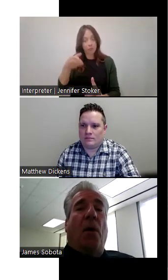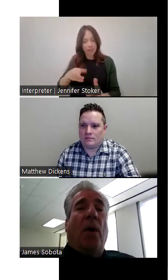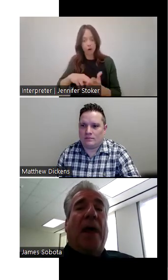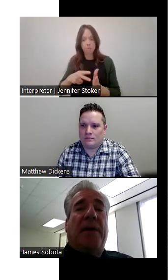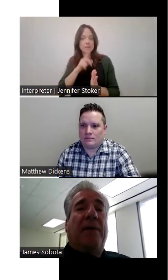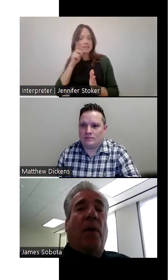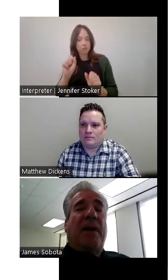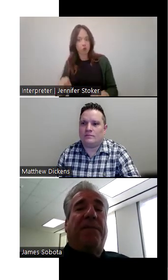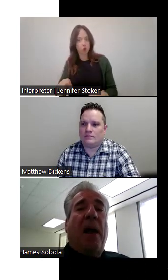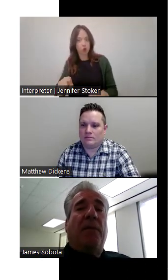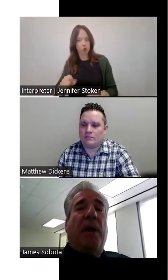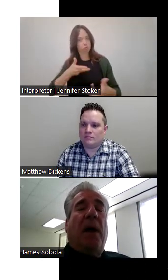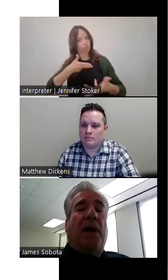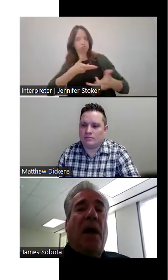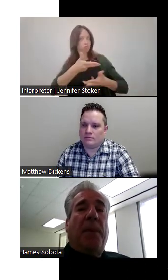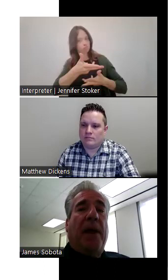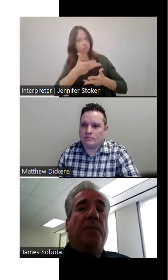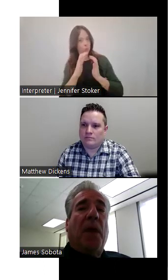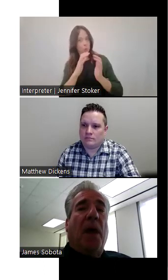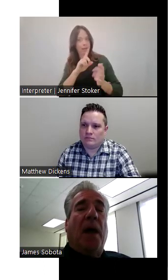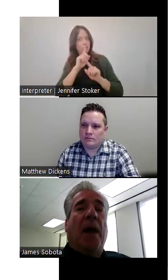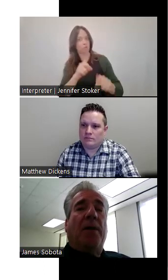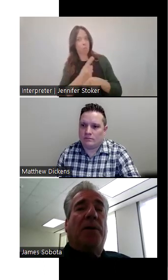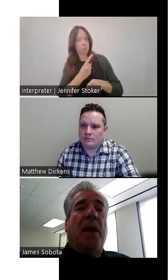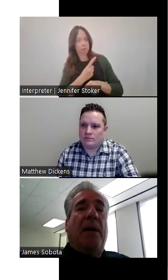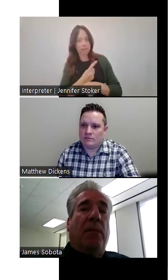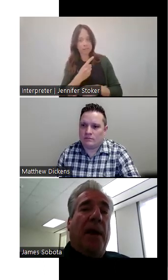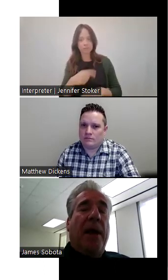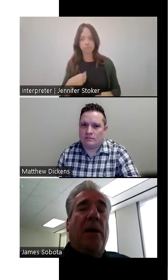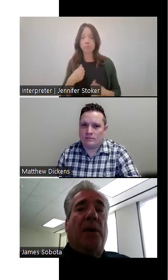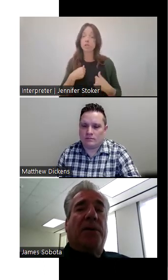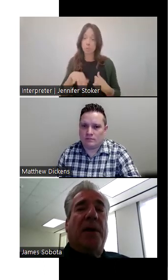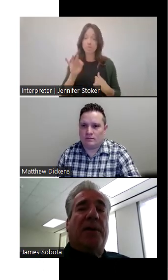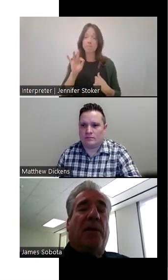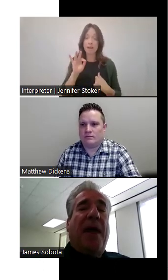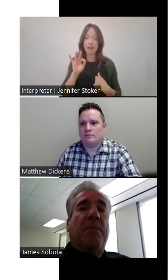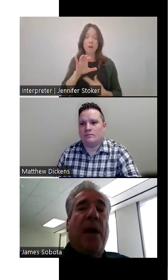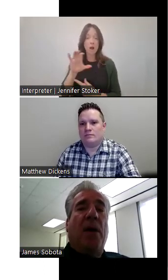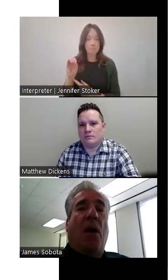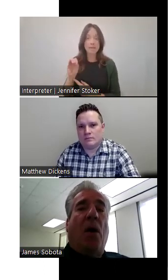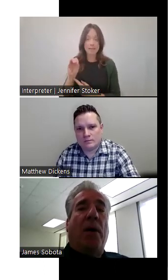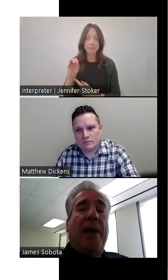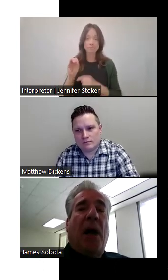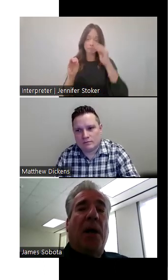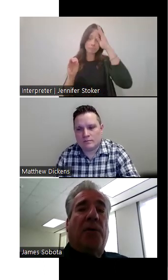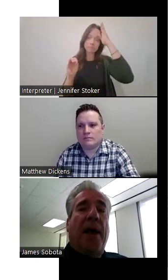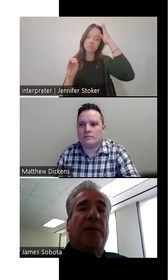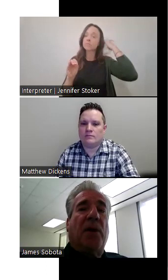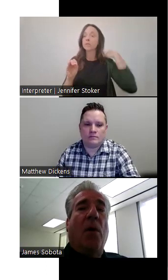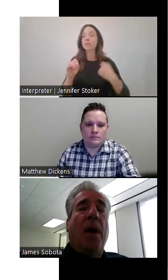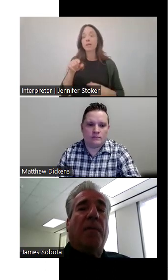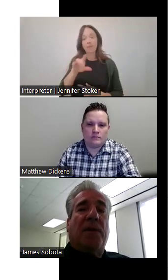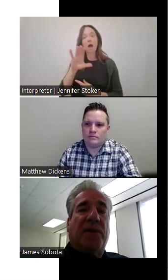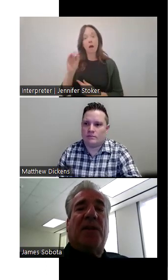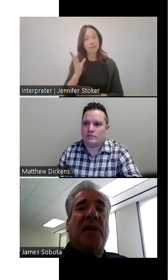So what I did was I found a company, uh, and, and I introduced it. So they bid on a contract.